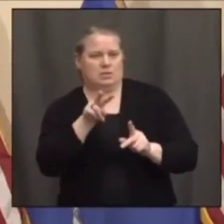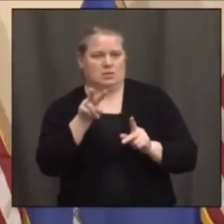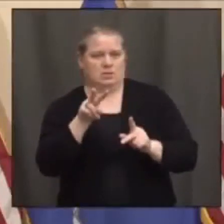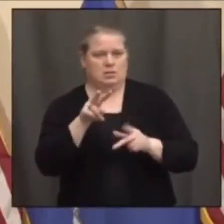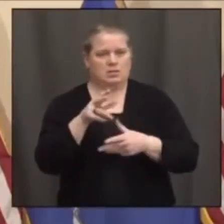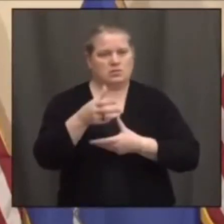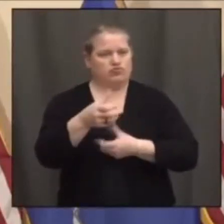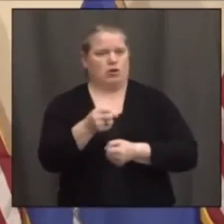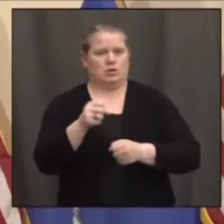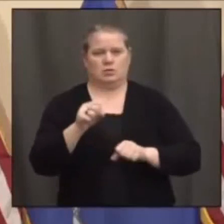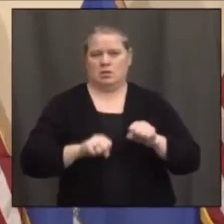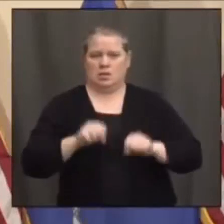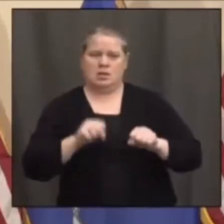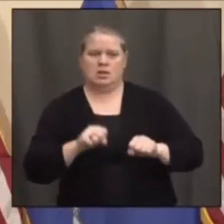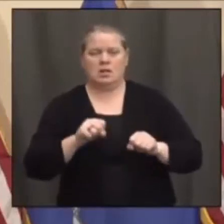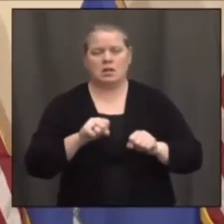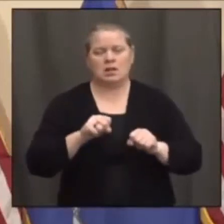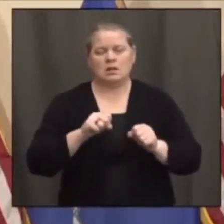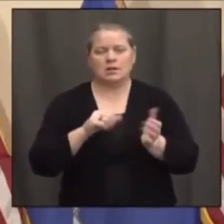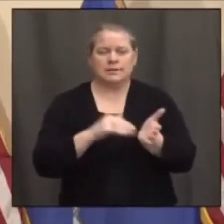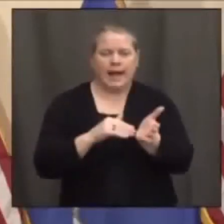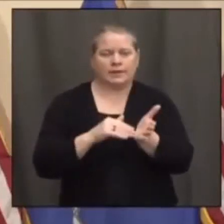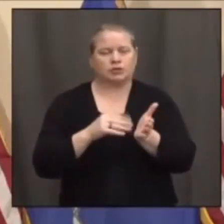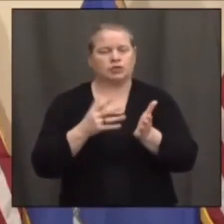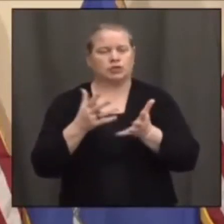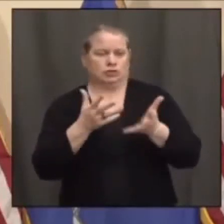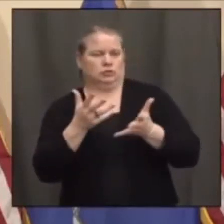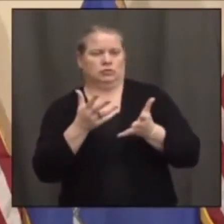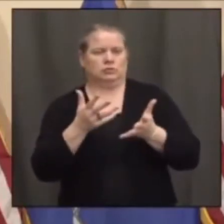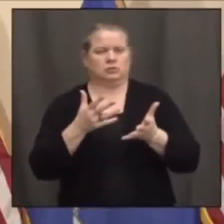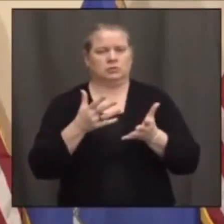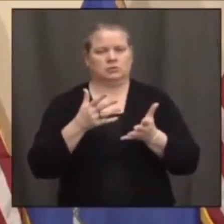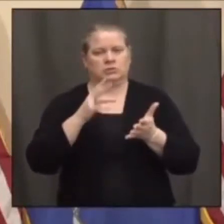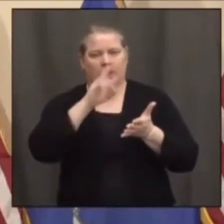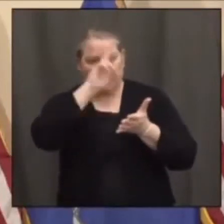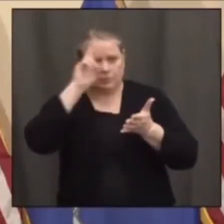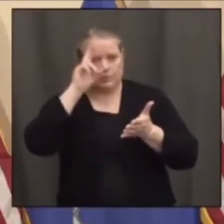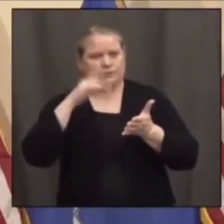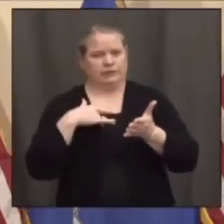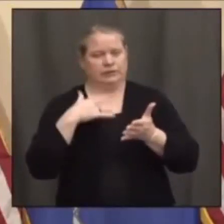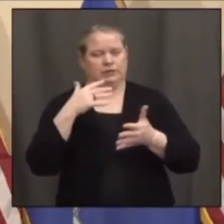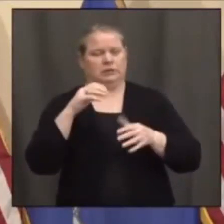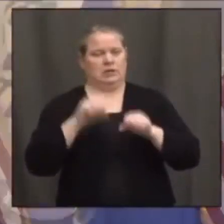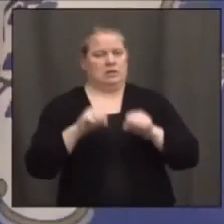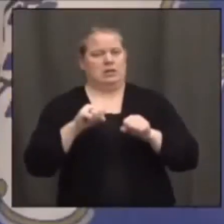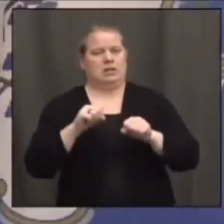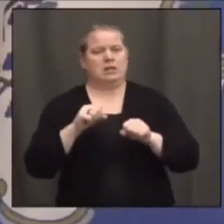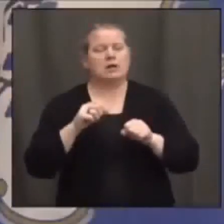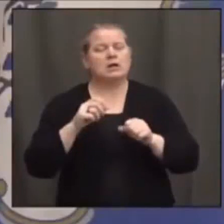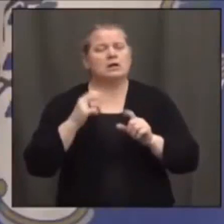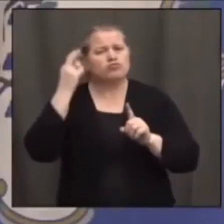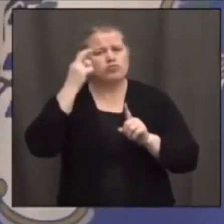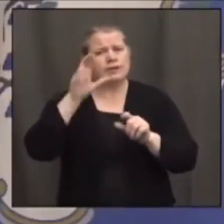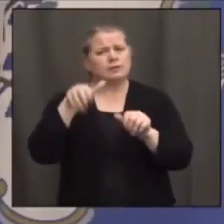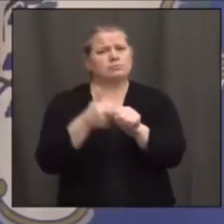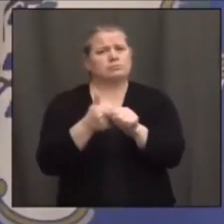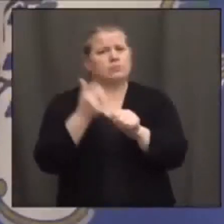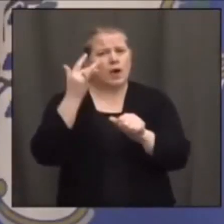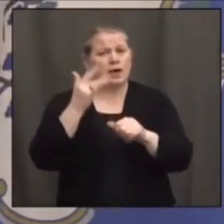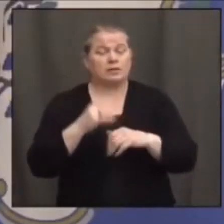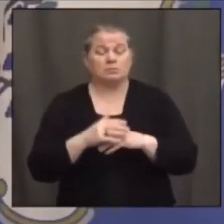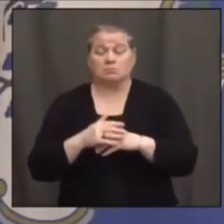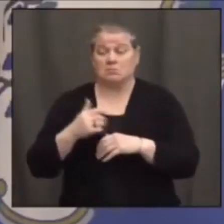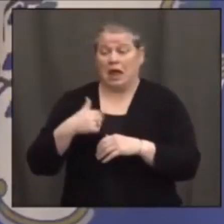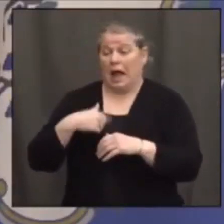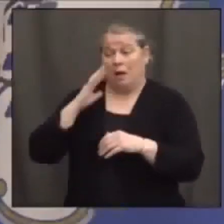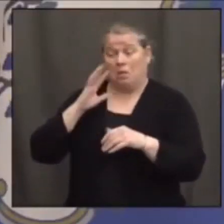some communities. But what do you see as driving those, though? Well, I'll start then. And then maybe Kurt or Eric would want to